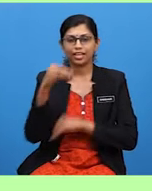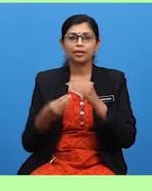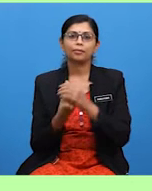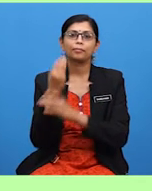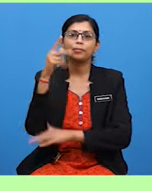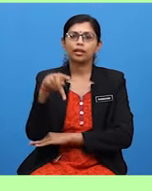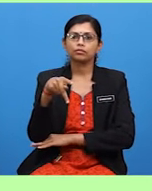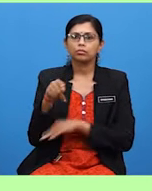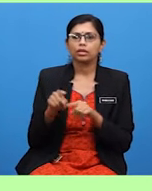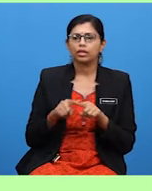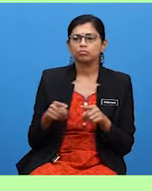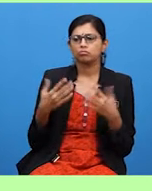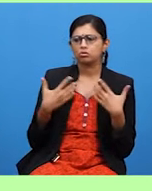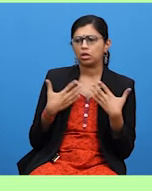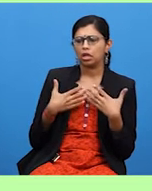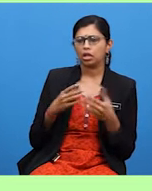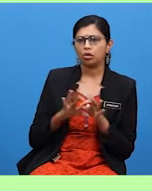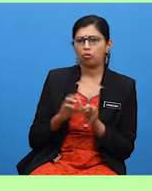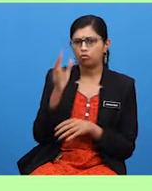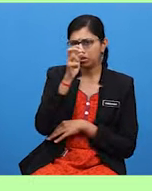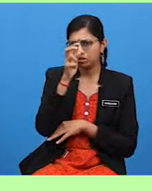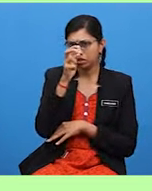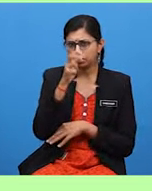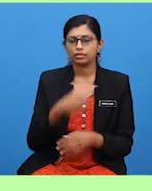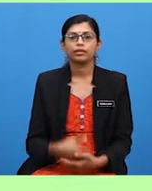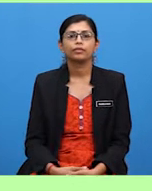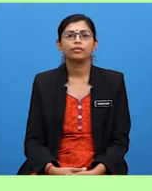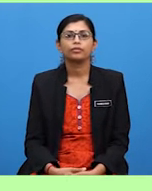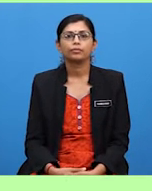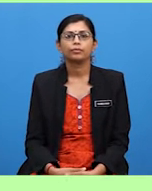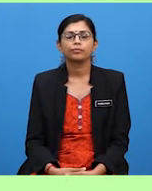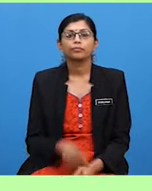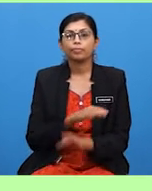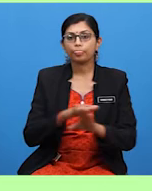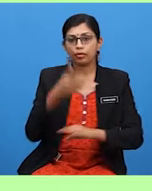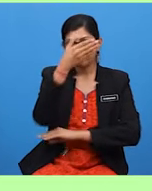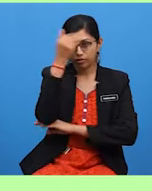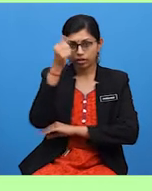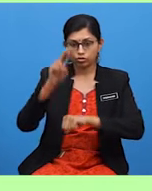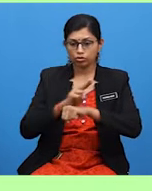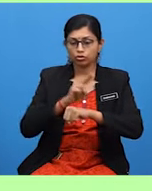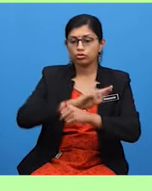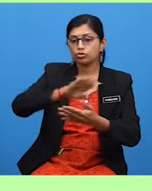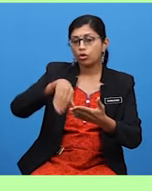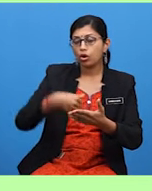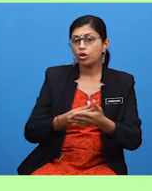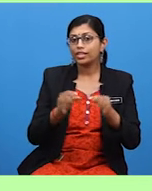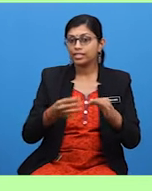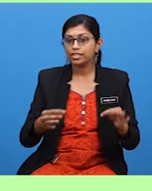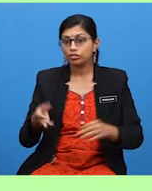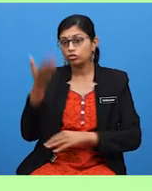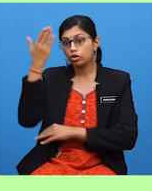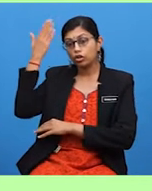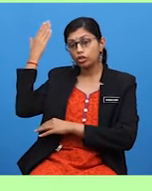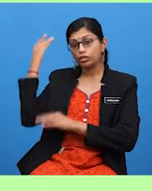plants, but I'm scared of insects. Don't forget to use all the sentences that